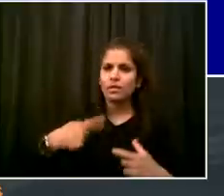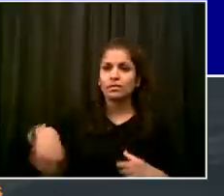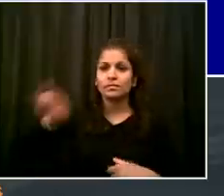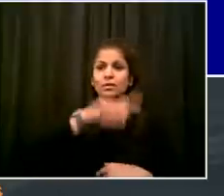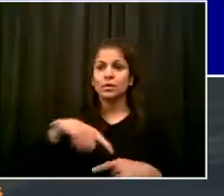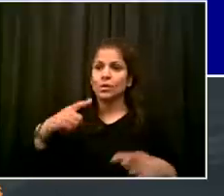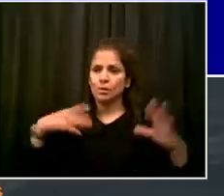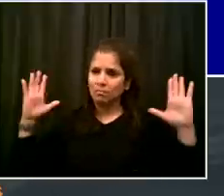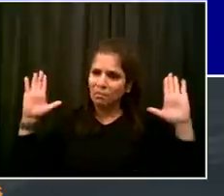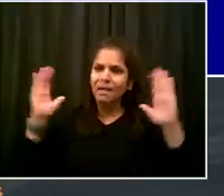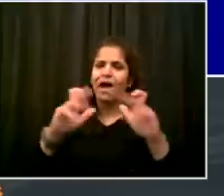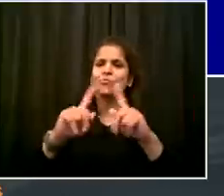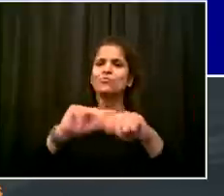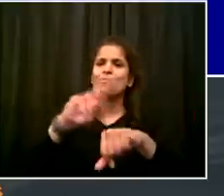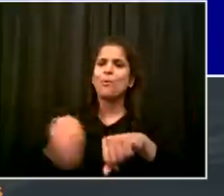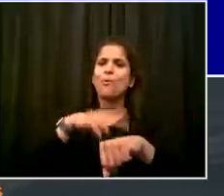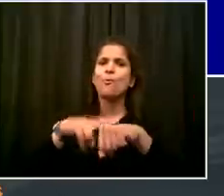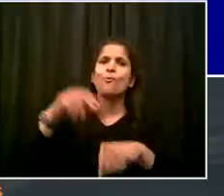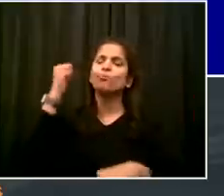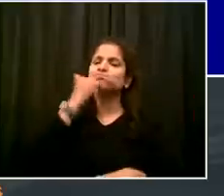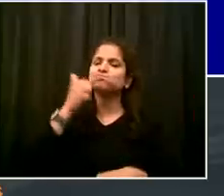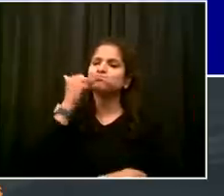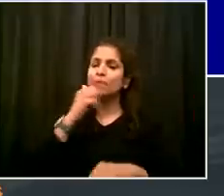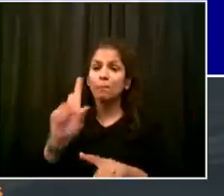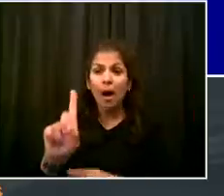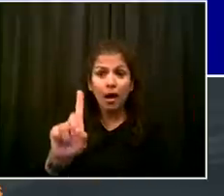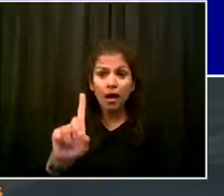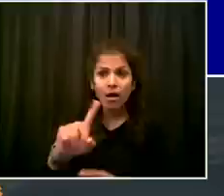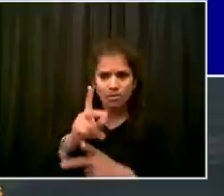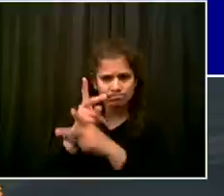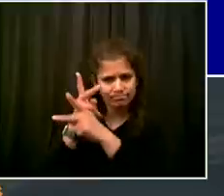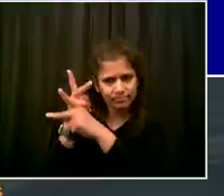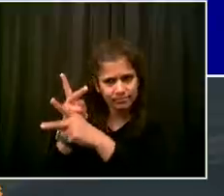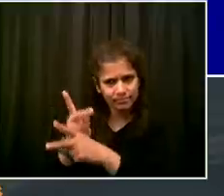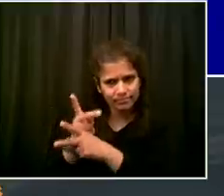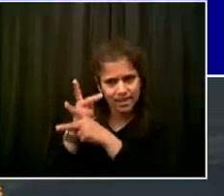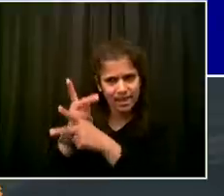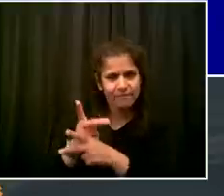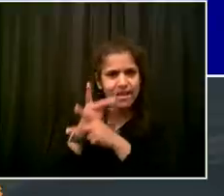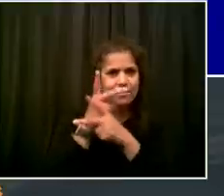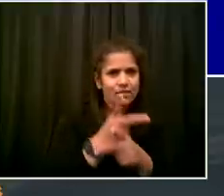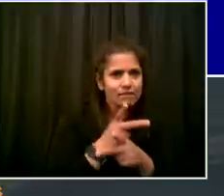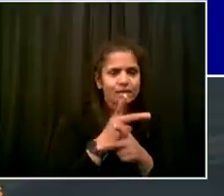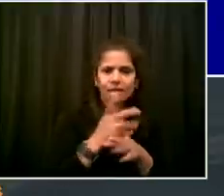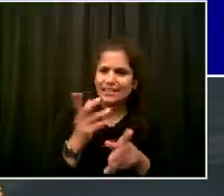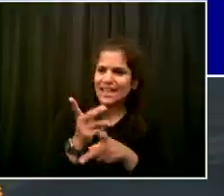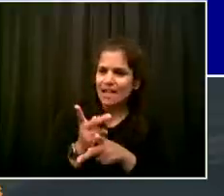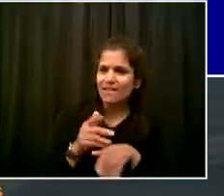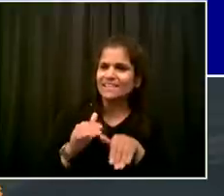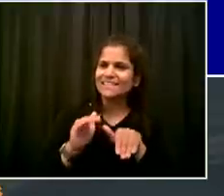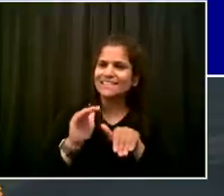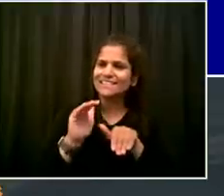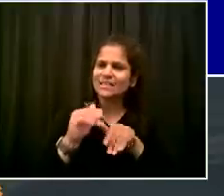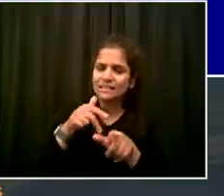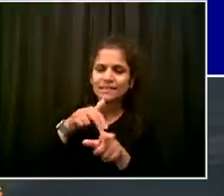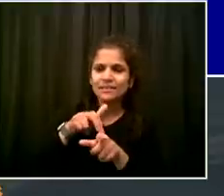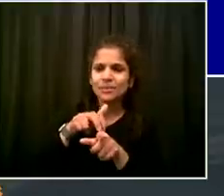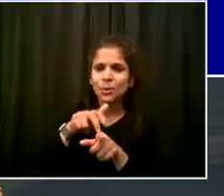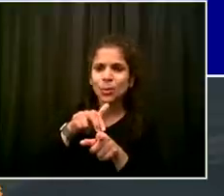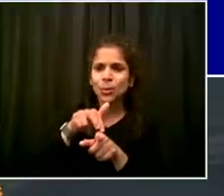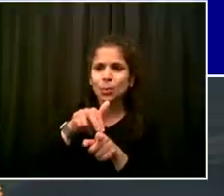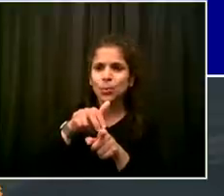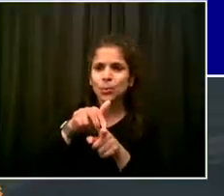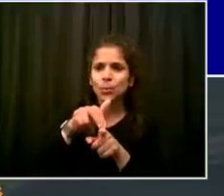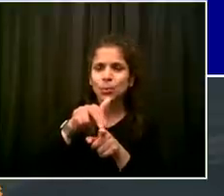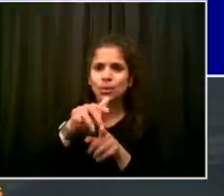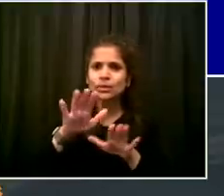And that's going to make people act differently. Obviously, warmer weather. There's a lot of things that are going to start to change people's lives and behavior.